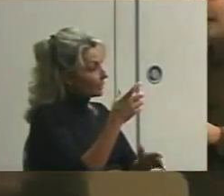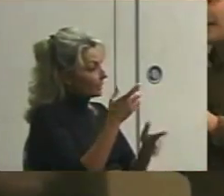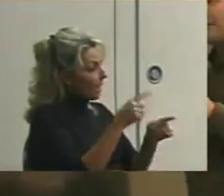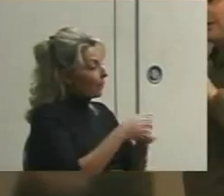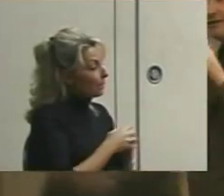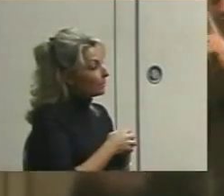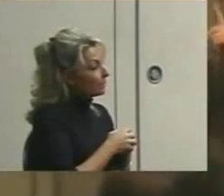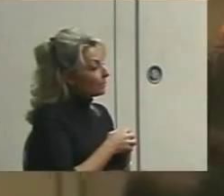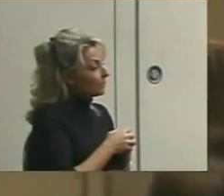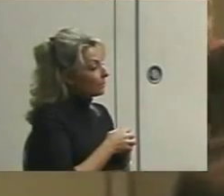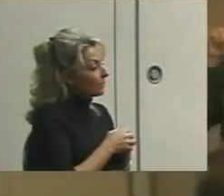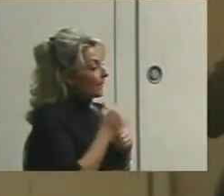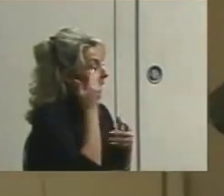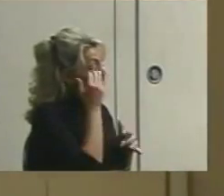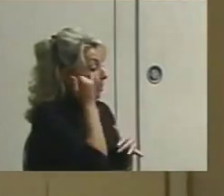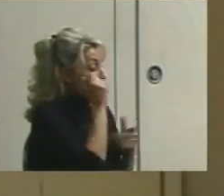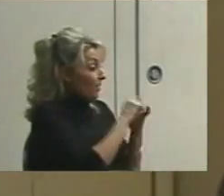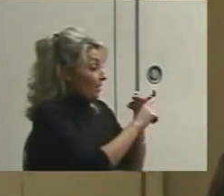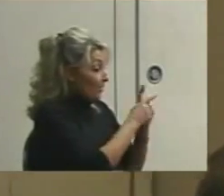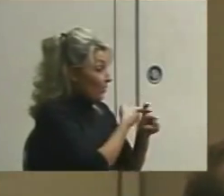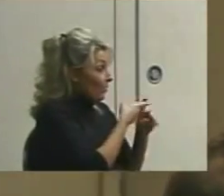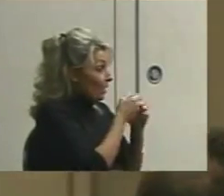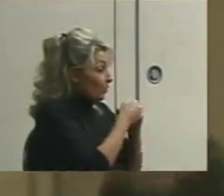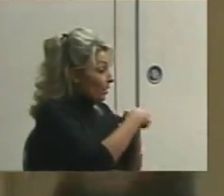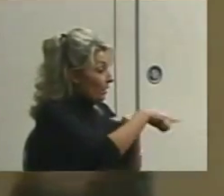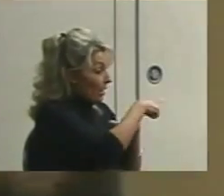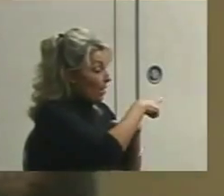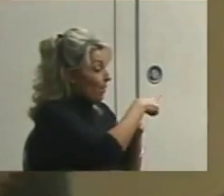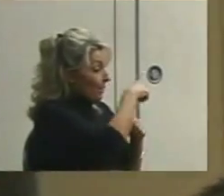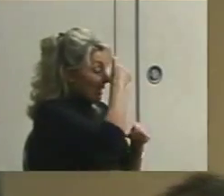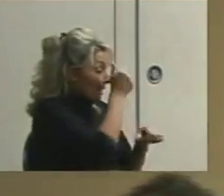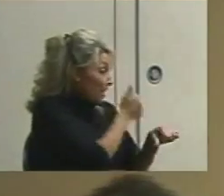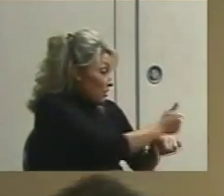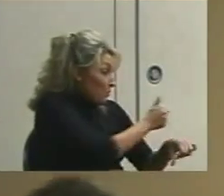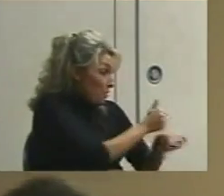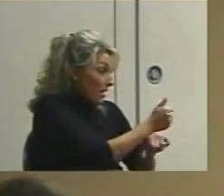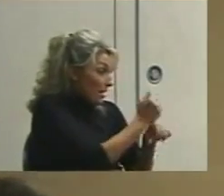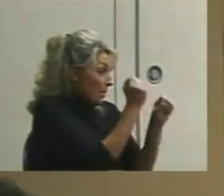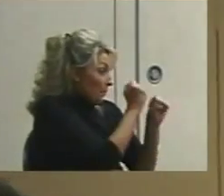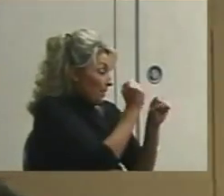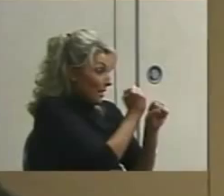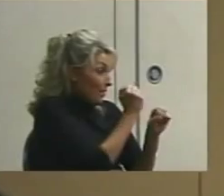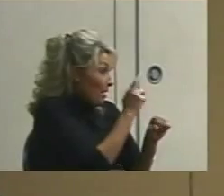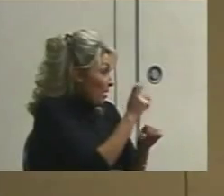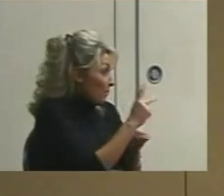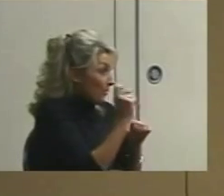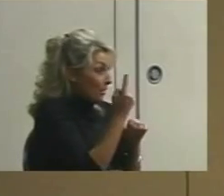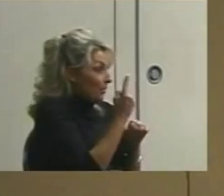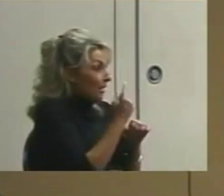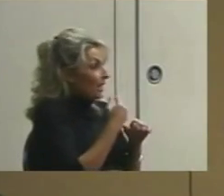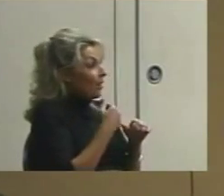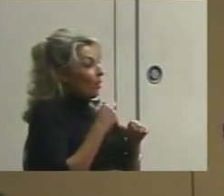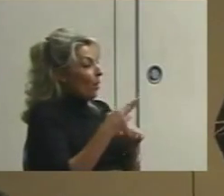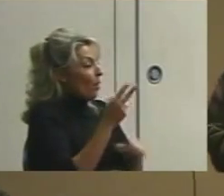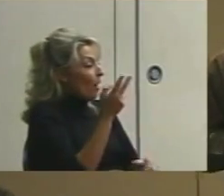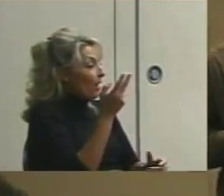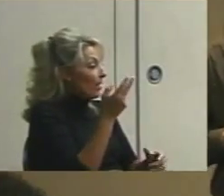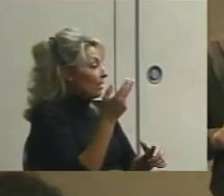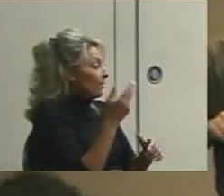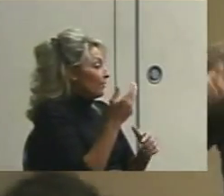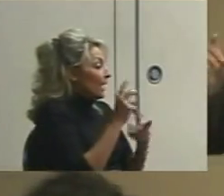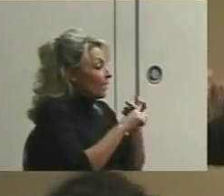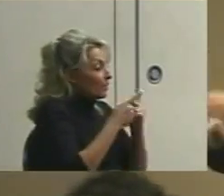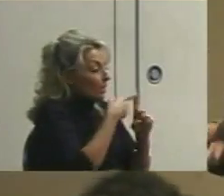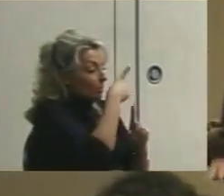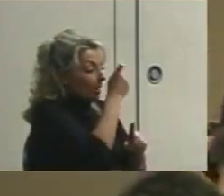he's friends with them because he's threatened all of them, other words. Or he's friends with them because he was smoking and they think that's cool.